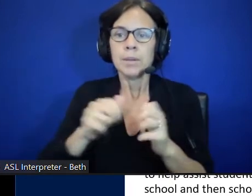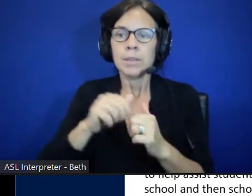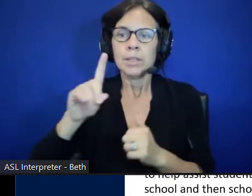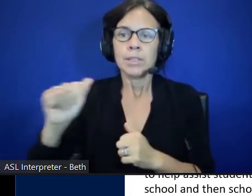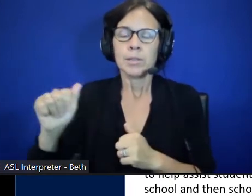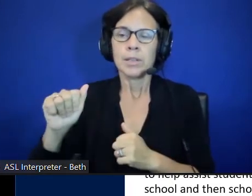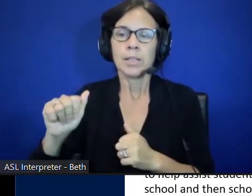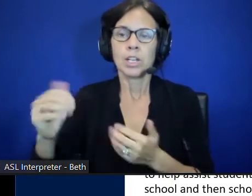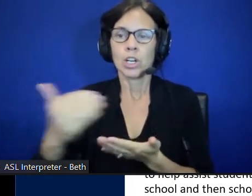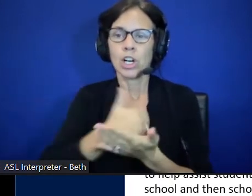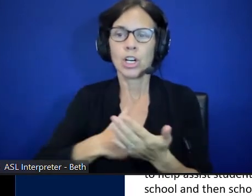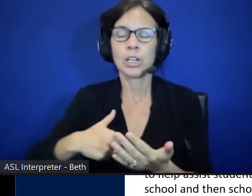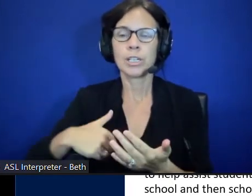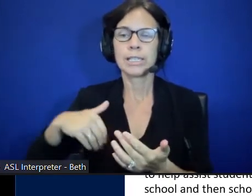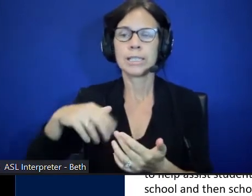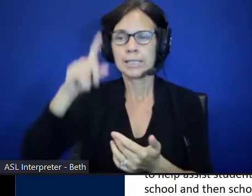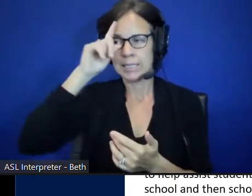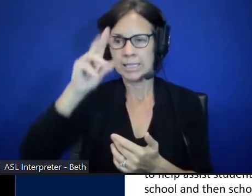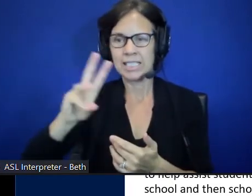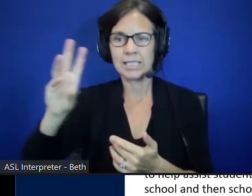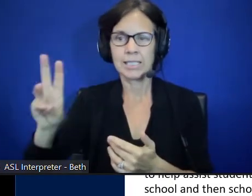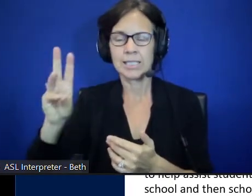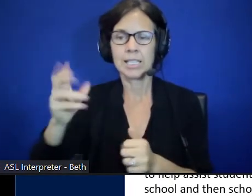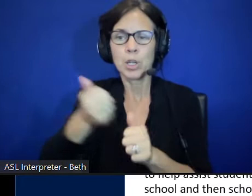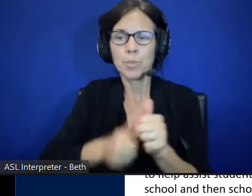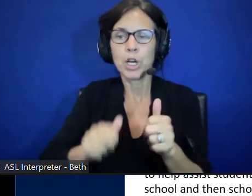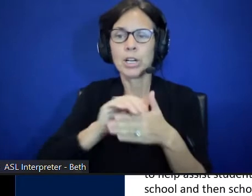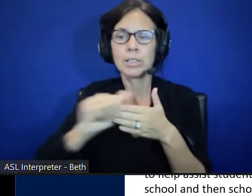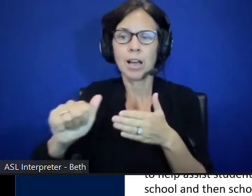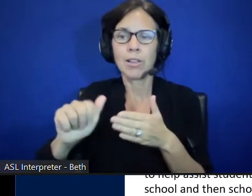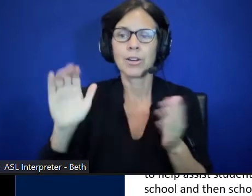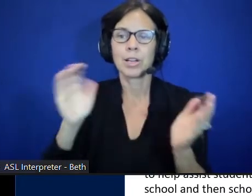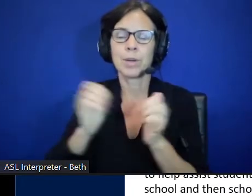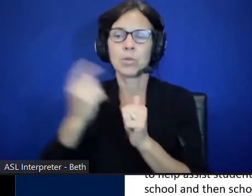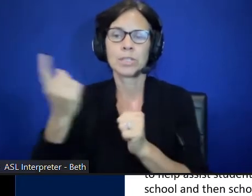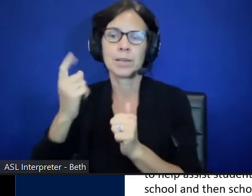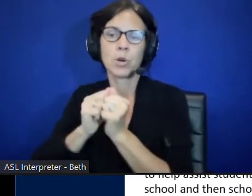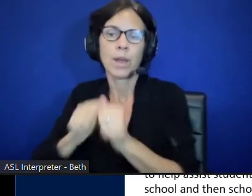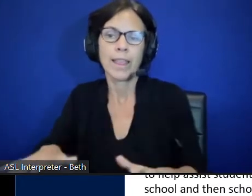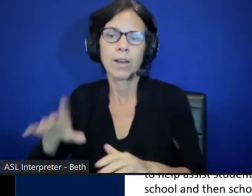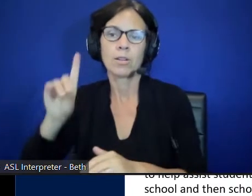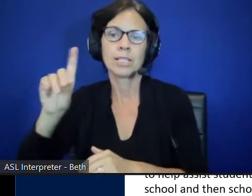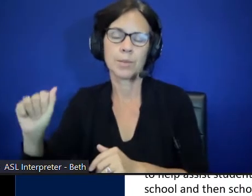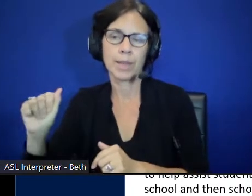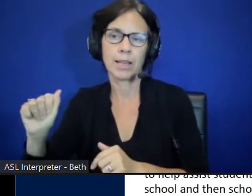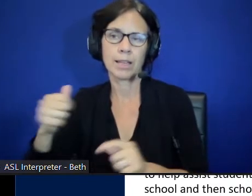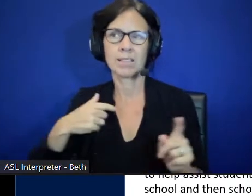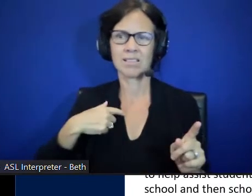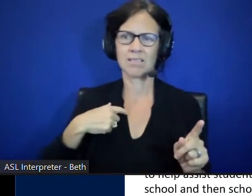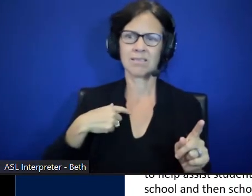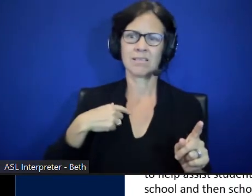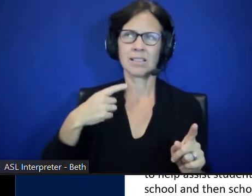66 cents per dollar of that of someone without a disability, which I found quite